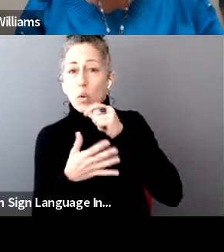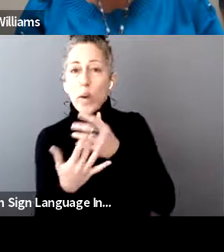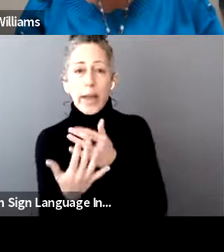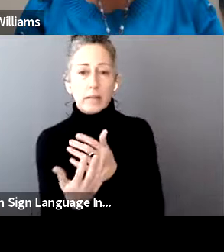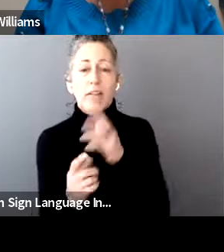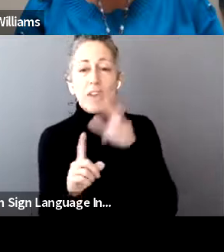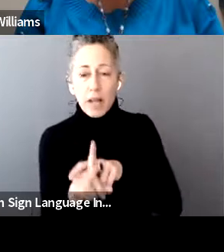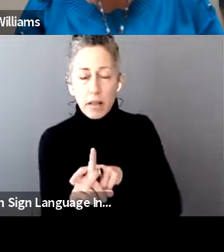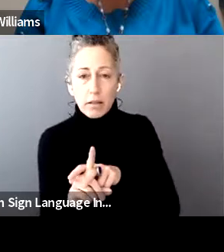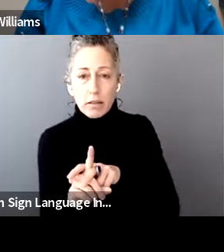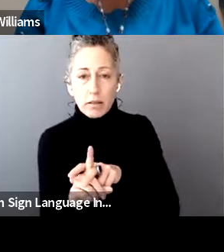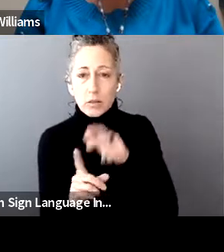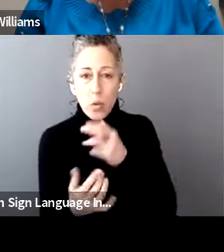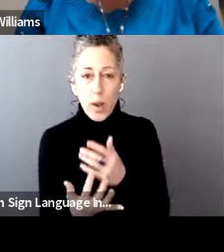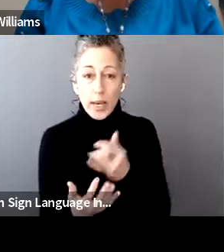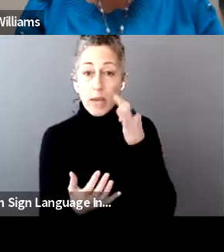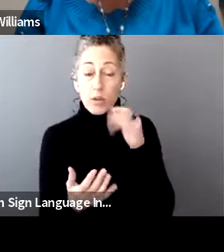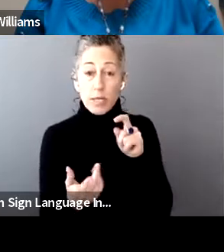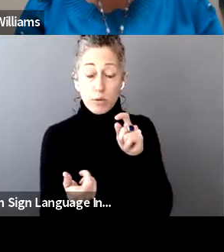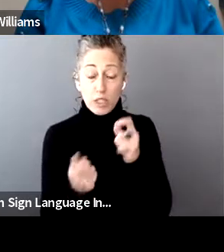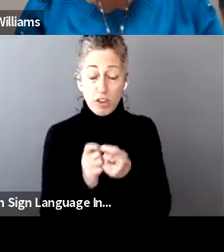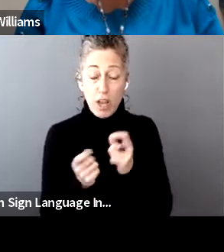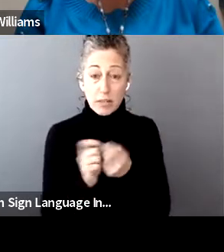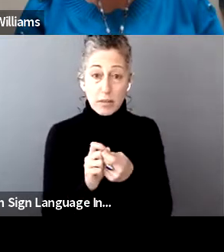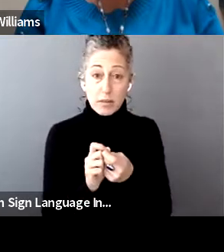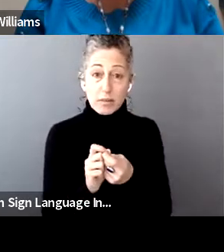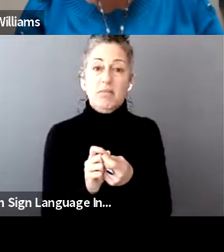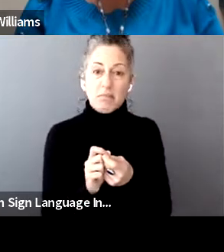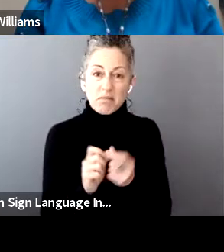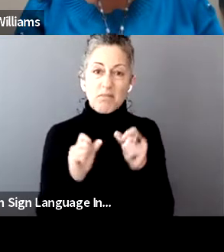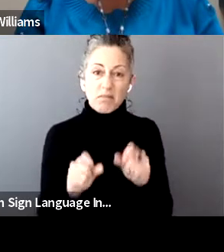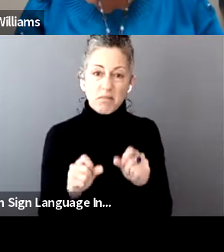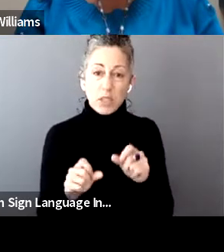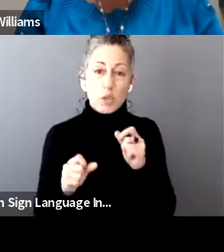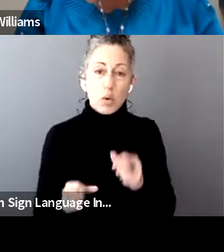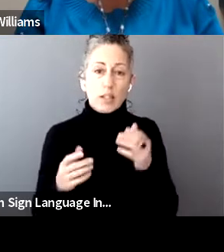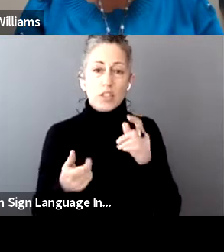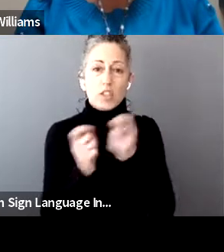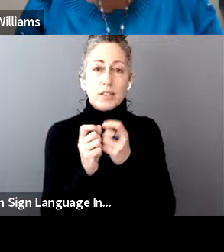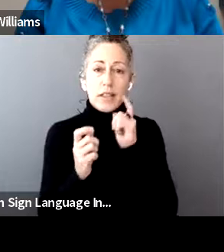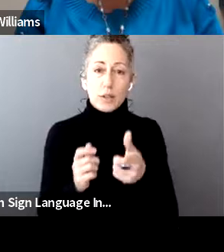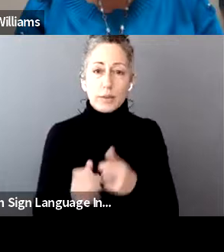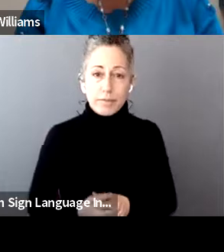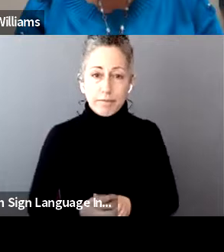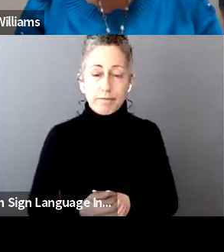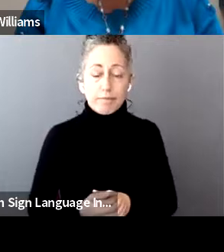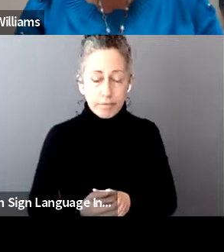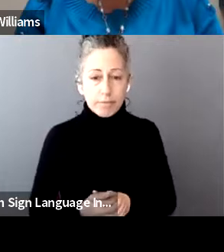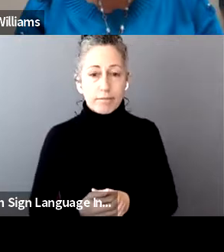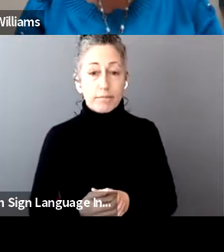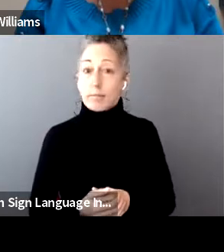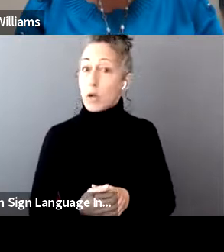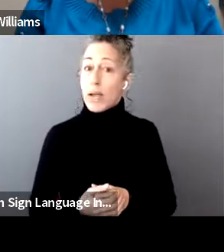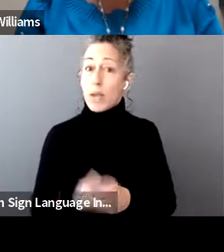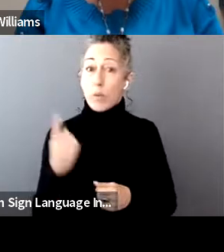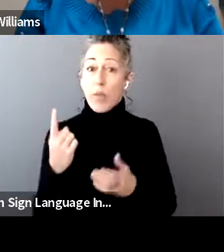Still do not wait. If adjustments need to be made, they can be made later. That's correct. All right. I learned that already,